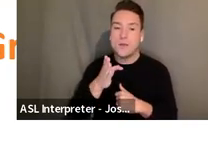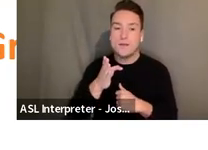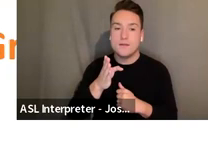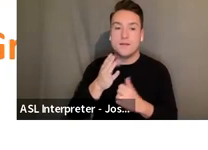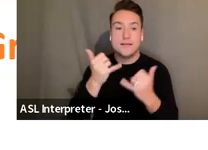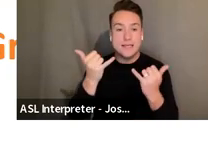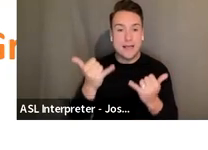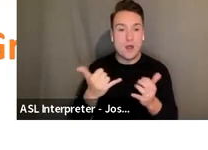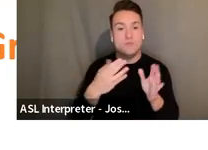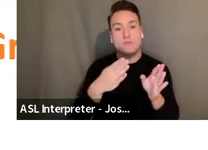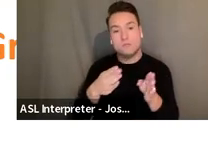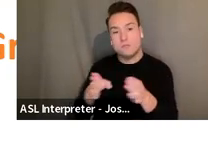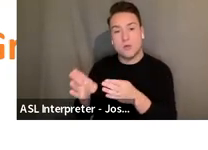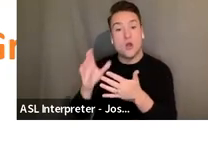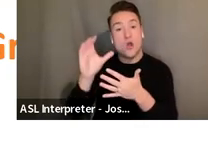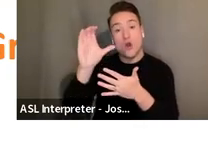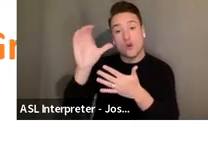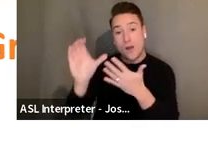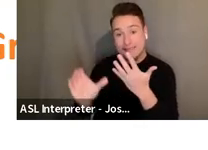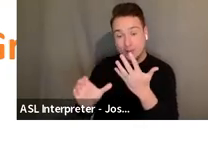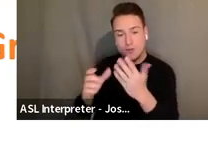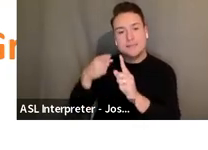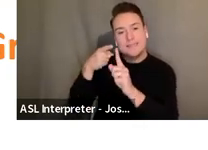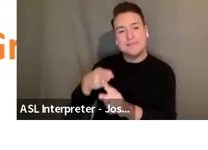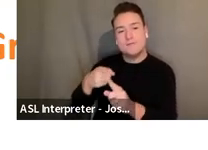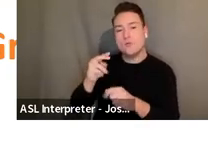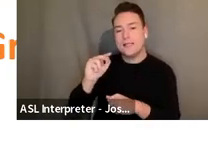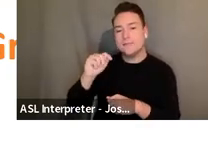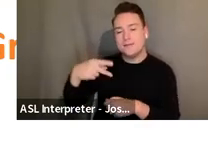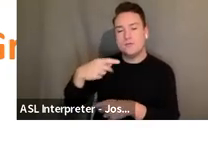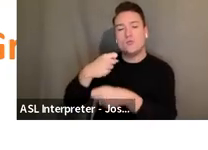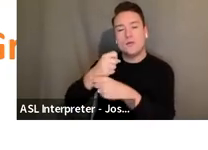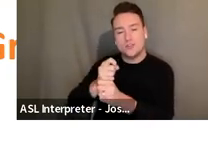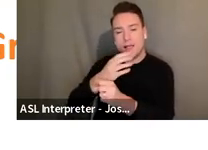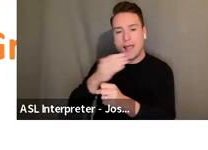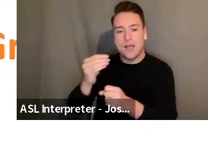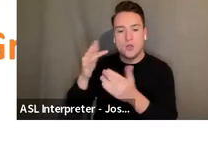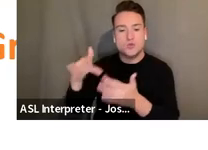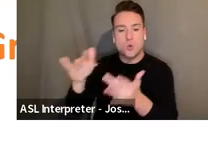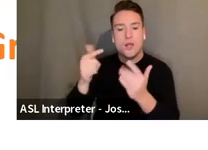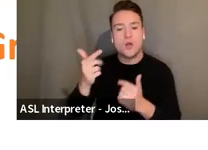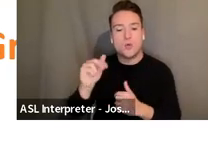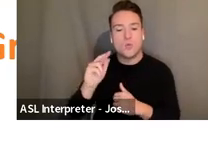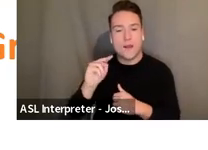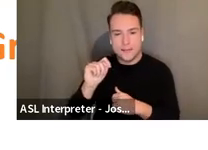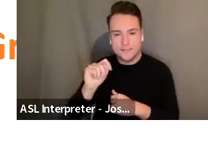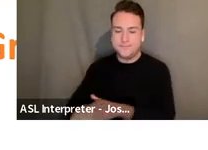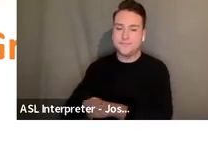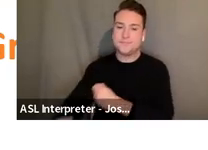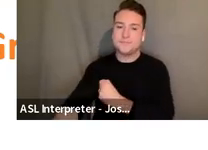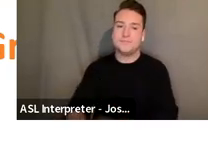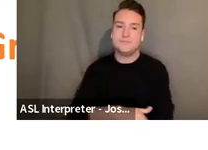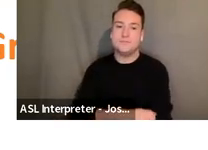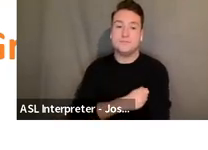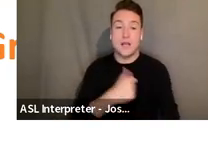into the criteria specific to NTP creation and touring grants. I will read this word for word because